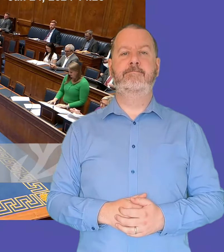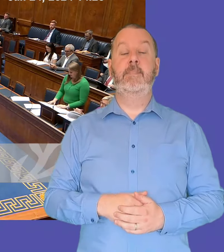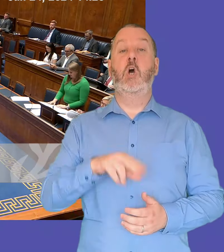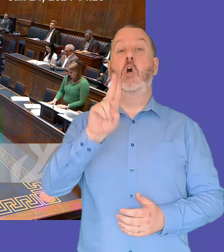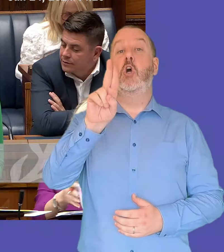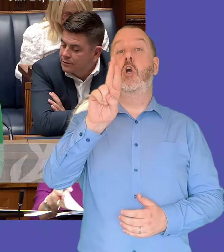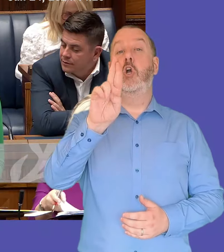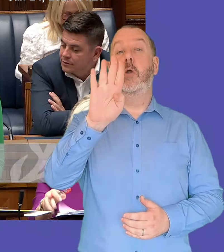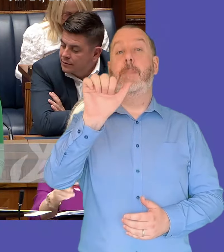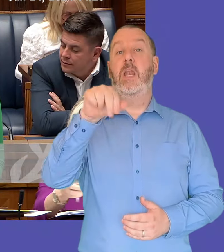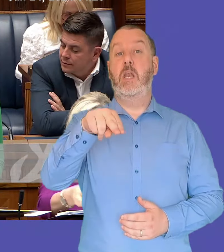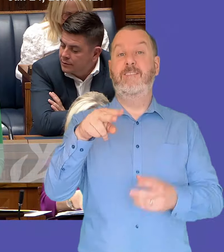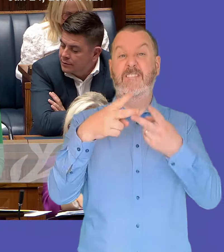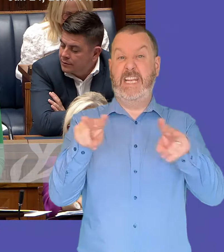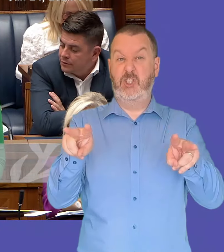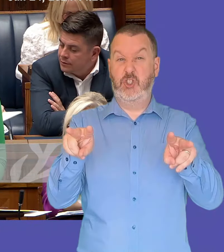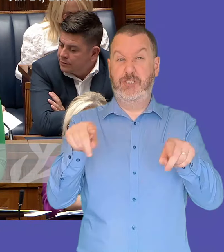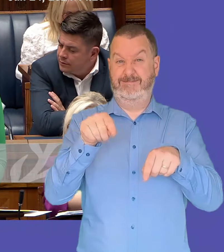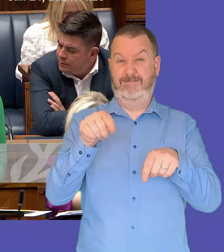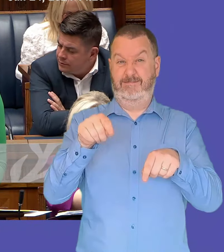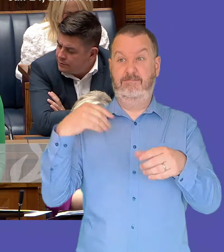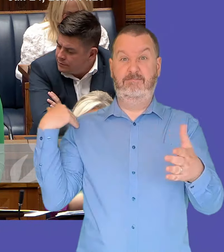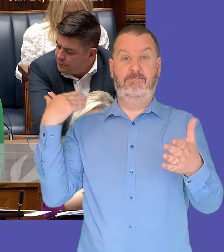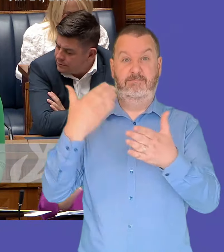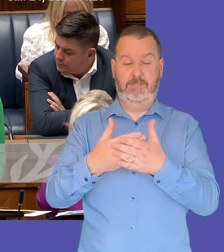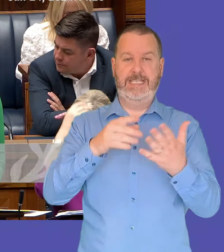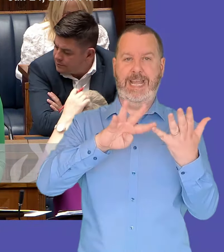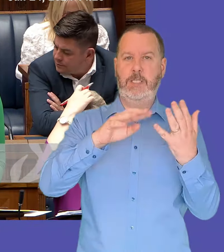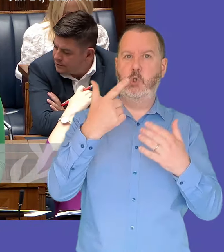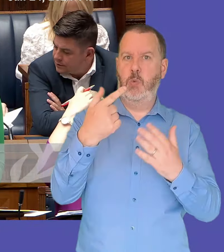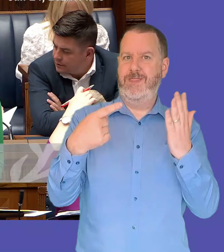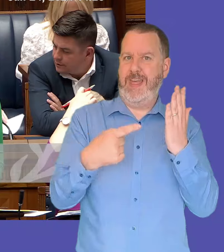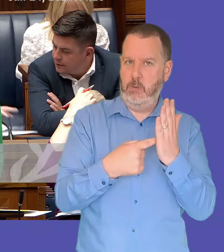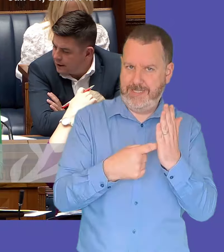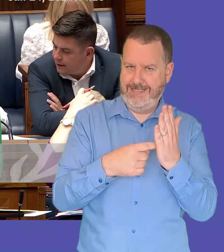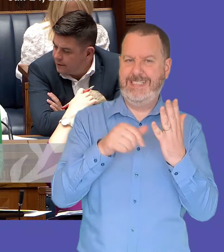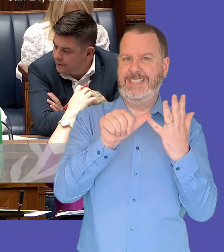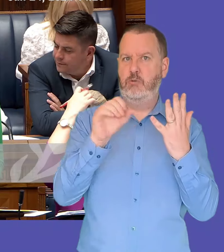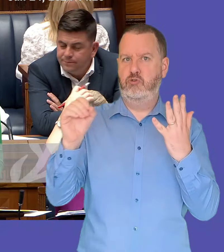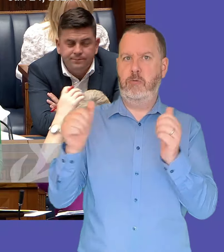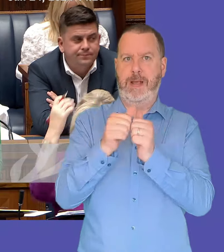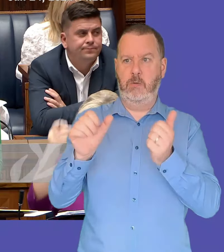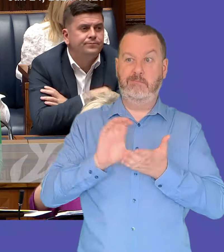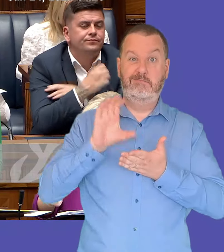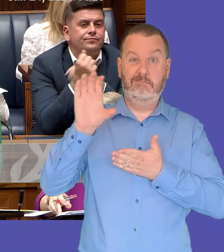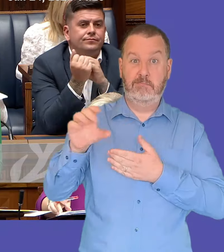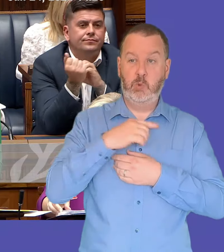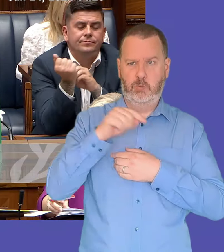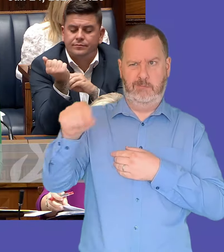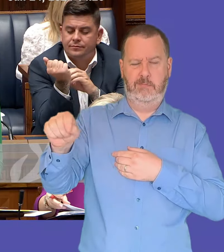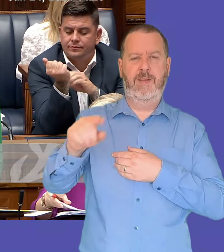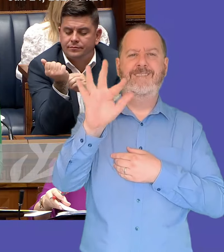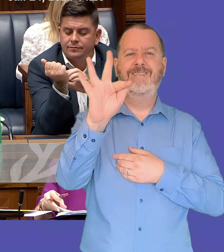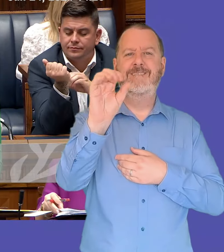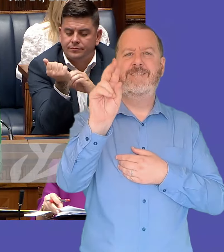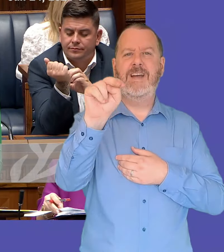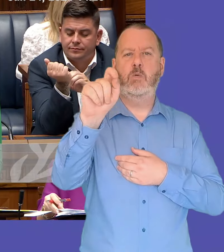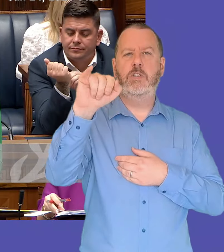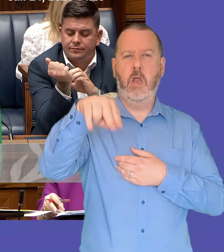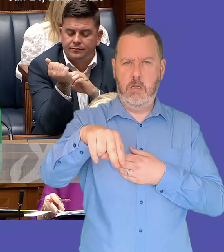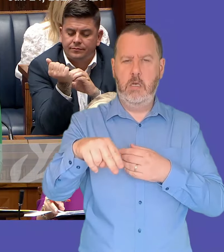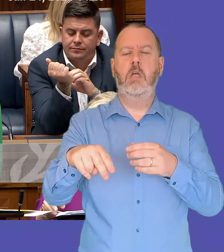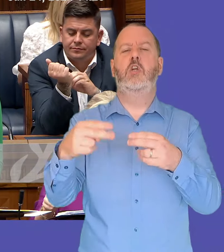urban villages um they have provided funding of 92 600 pounds to the fountain primary and nursery school transport scheme